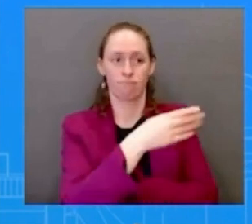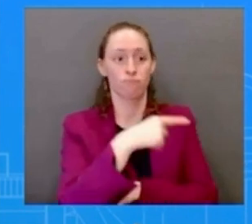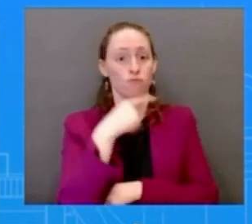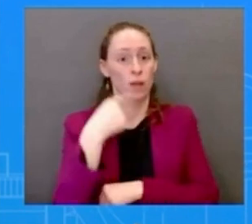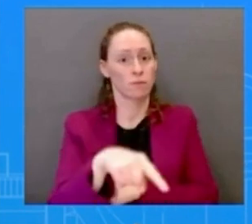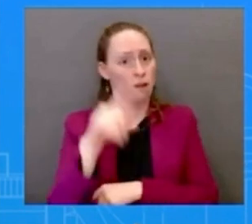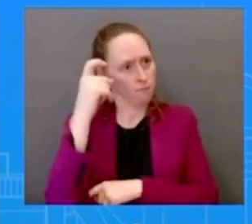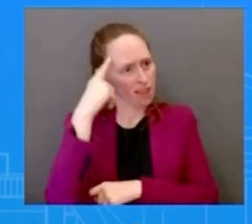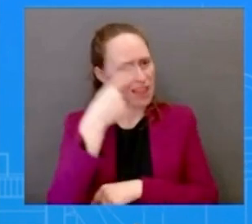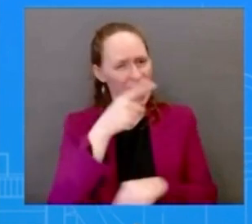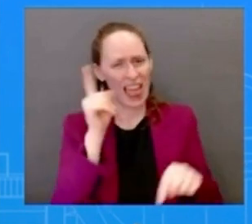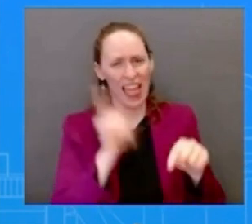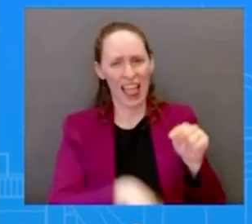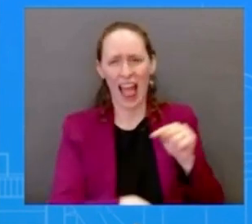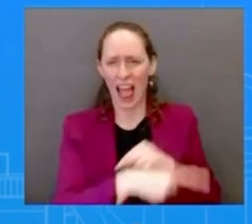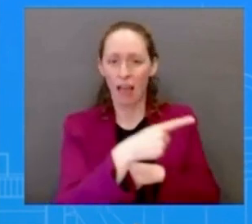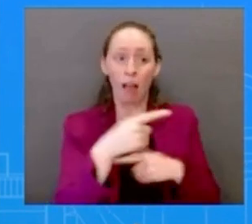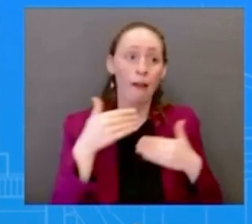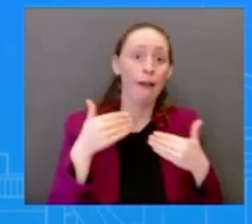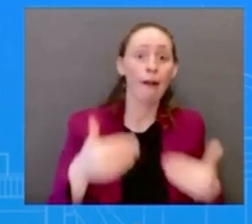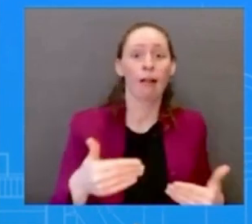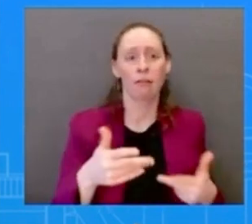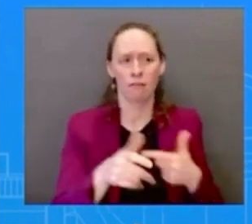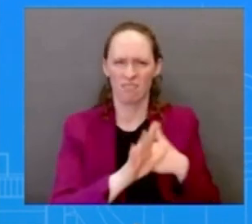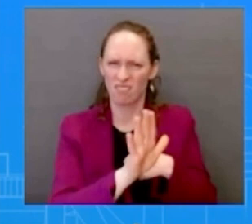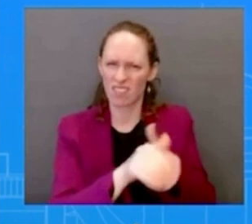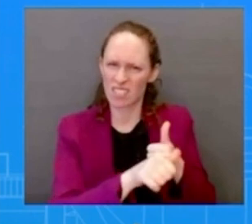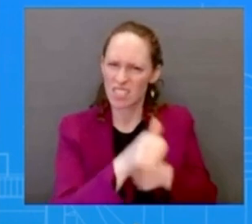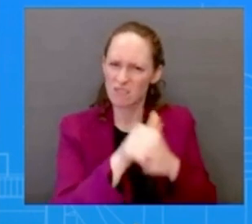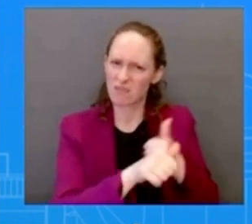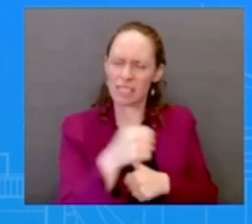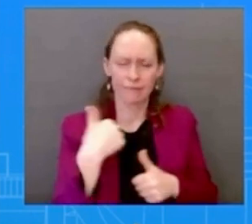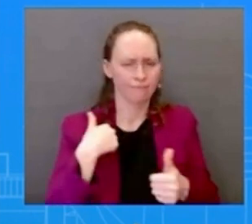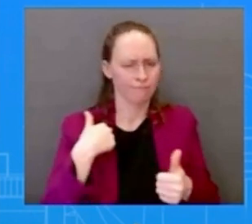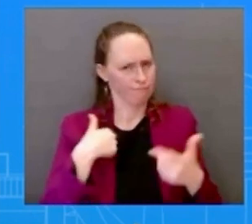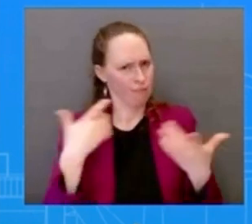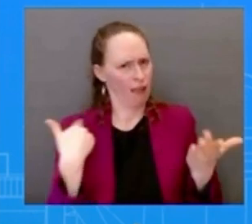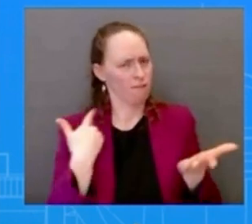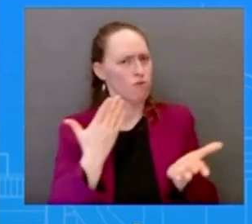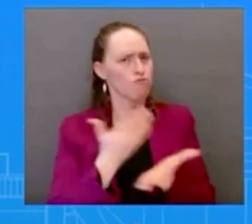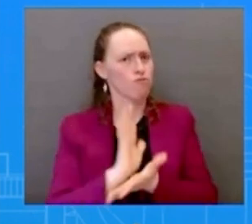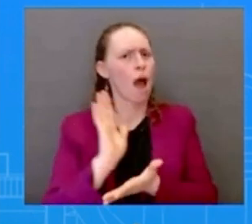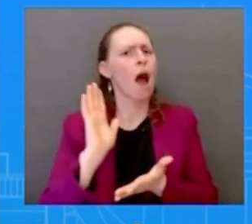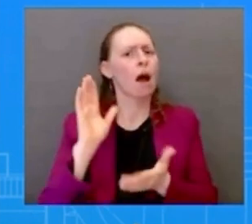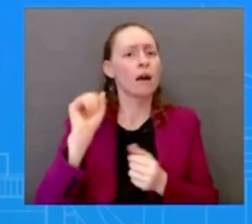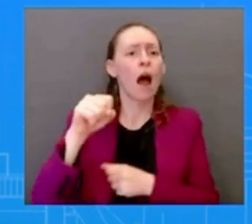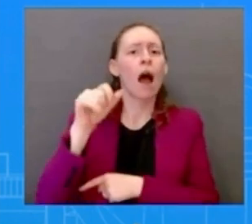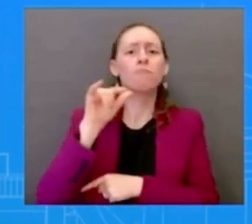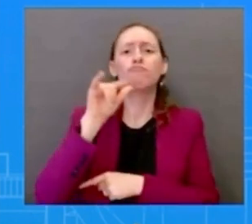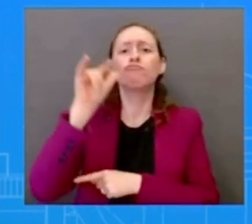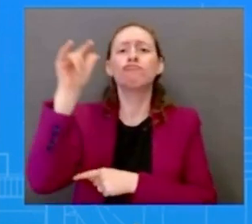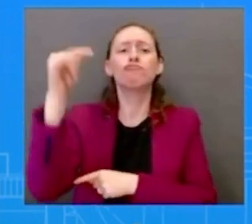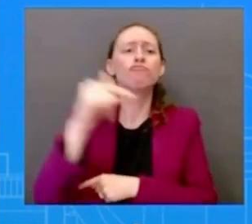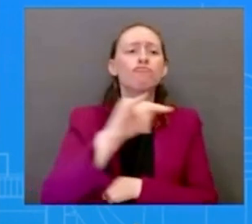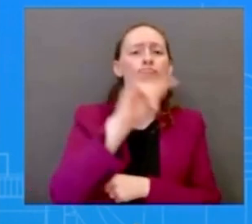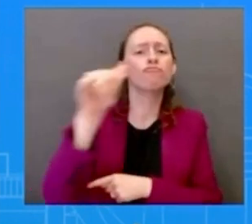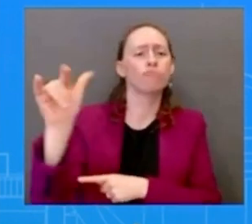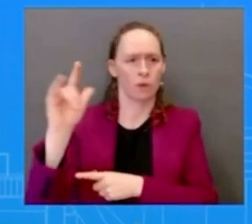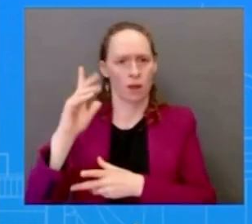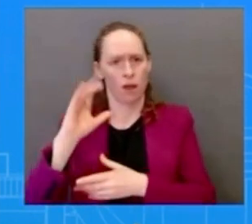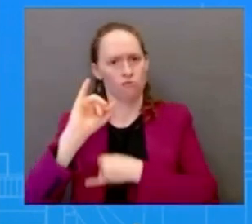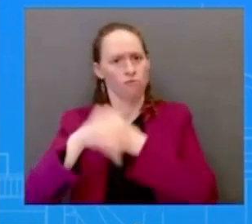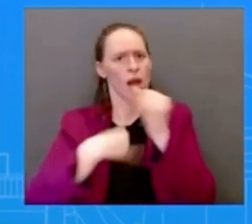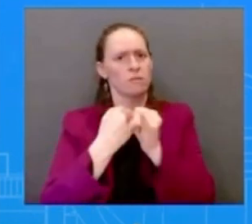airspace clearly we do not seek armed conflicts with russia we maintain direct lines of communication for reasons like this to minimize